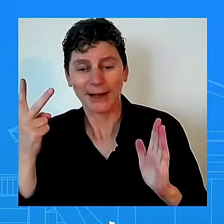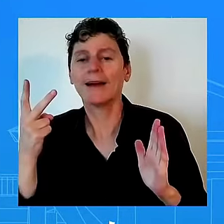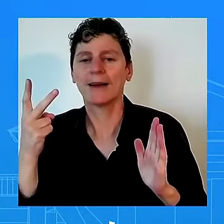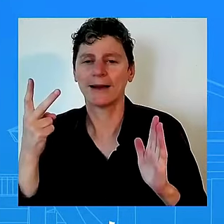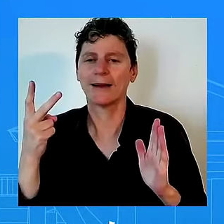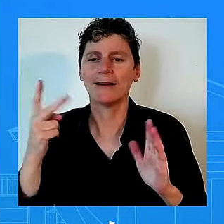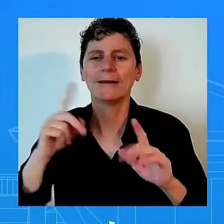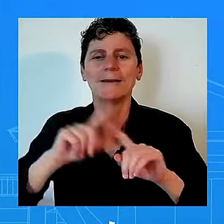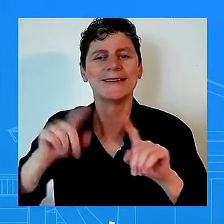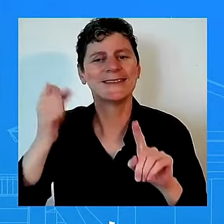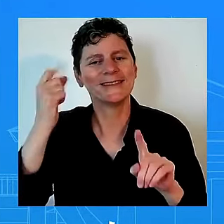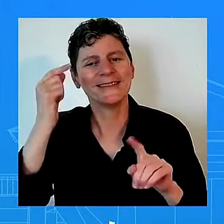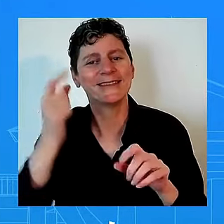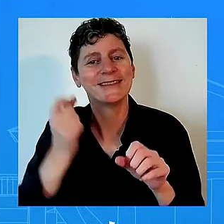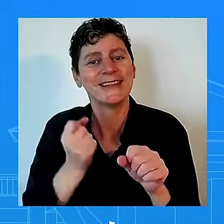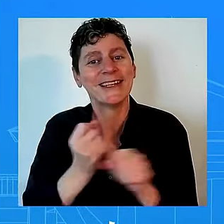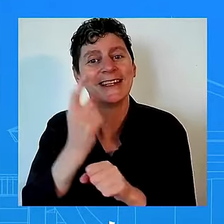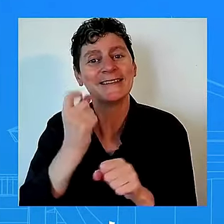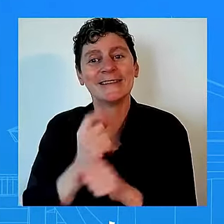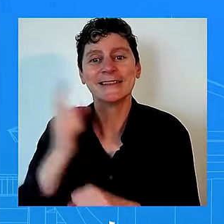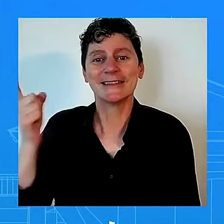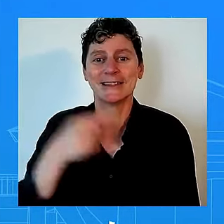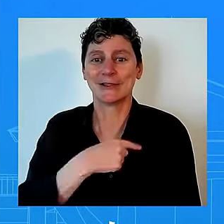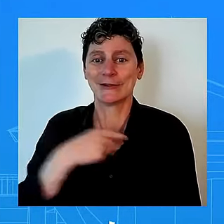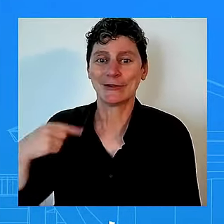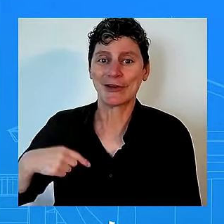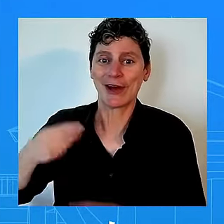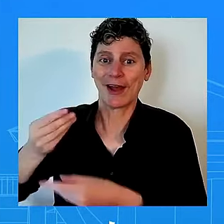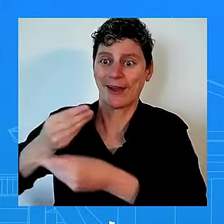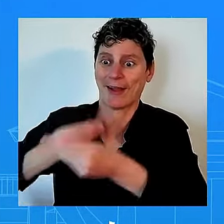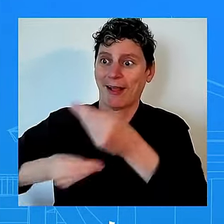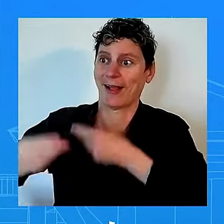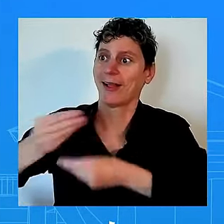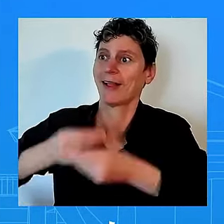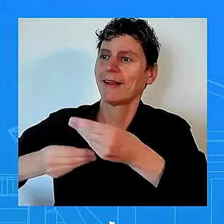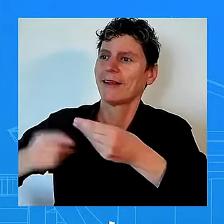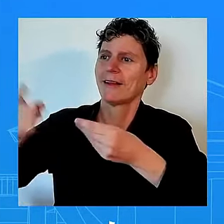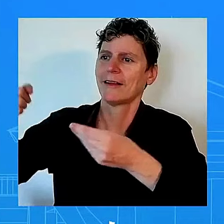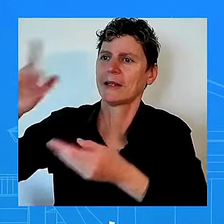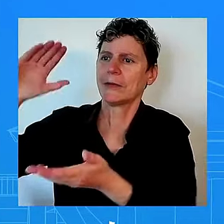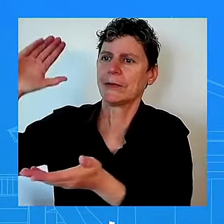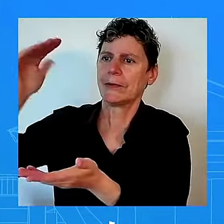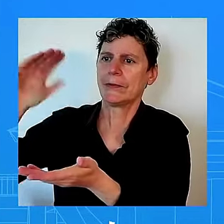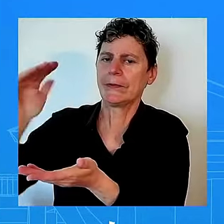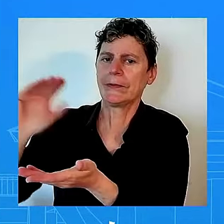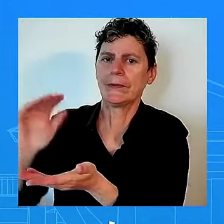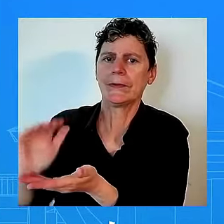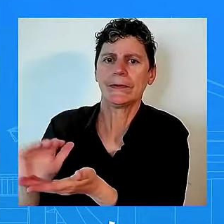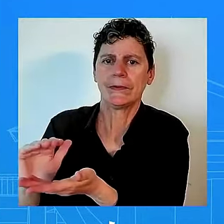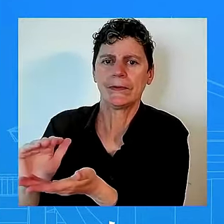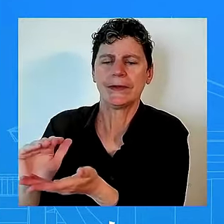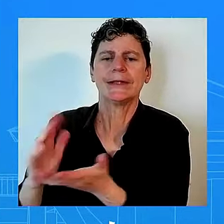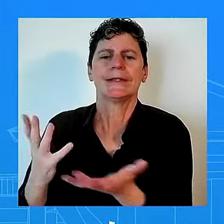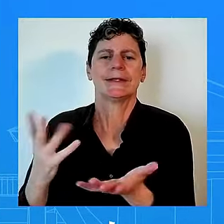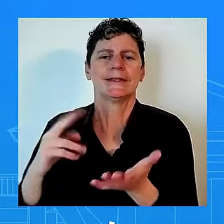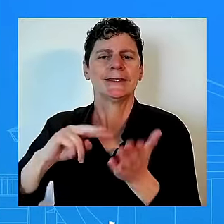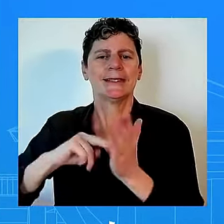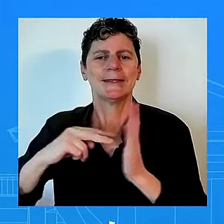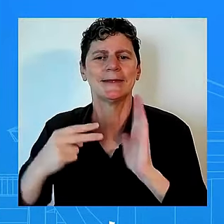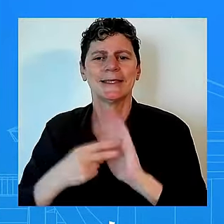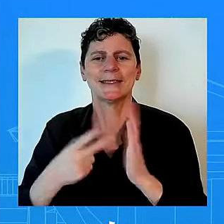lower than any year under the last administration and so the president is going to take continue to take action to protect american